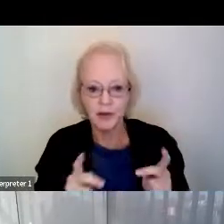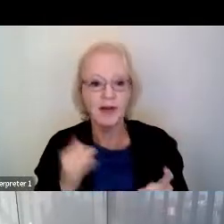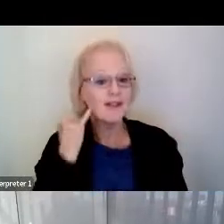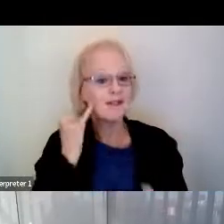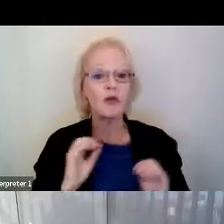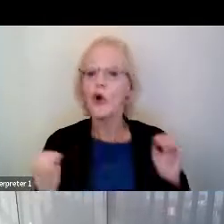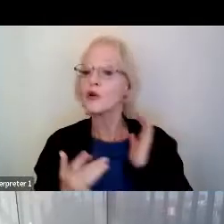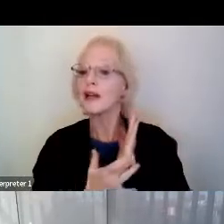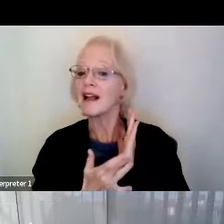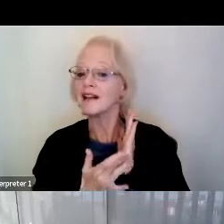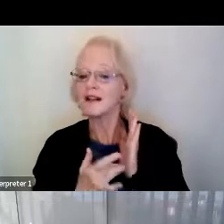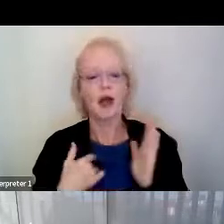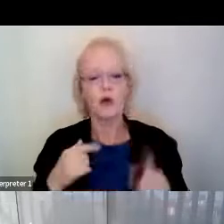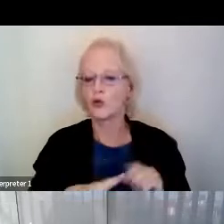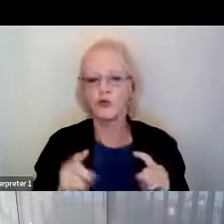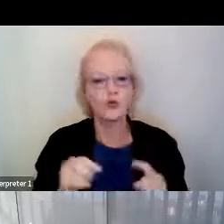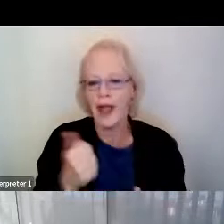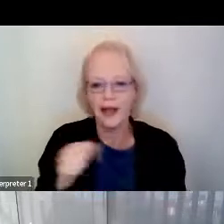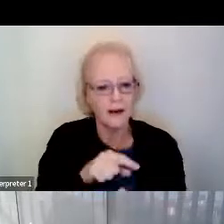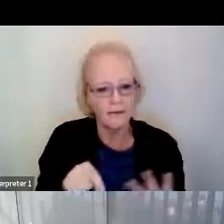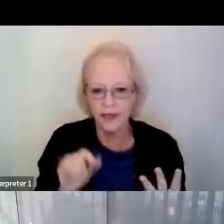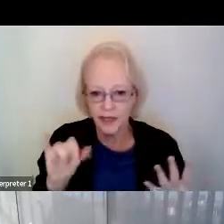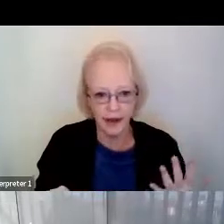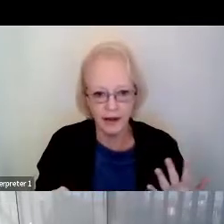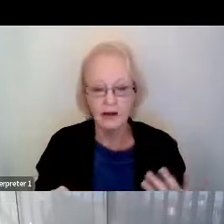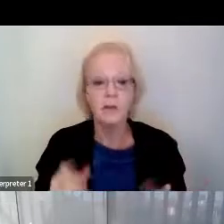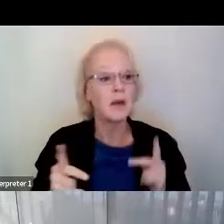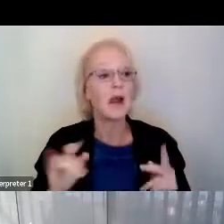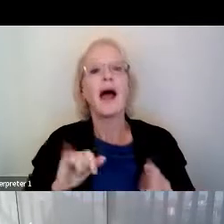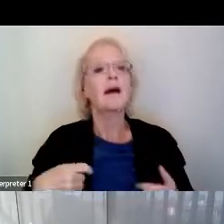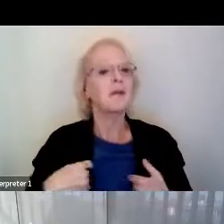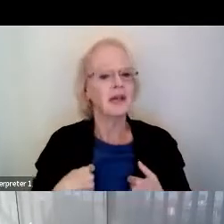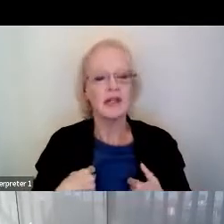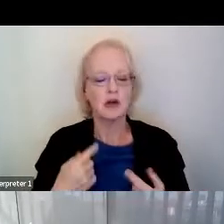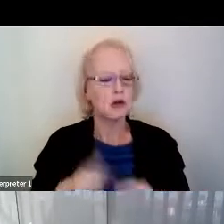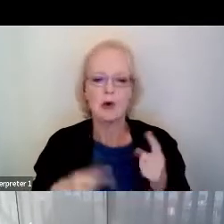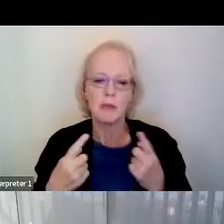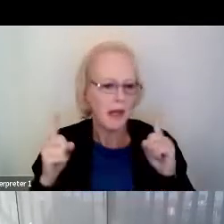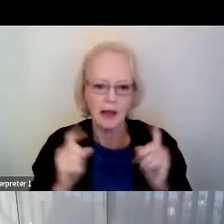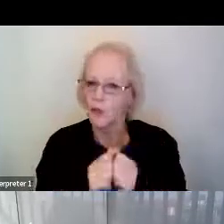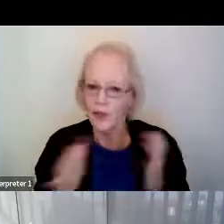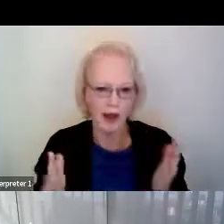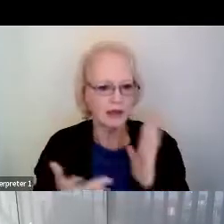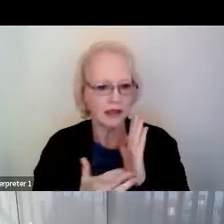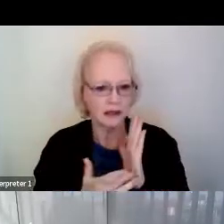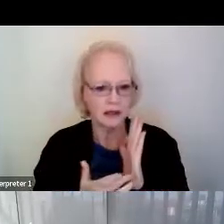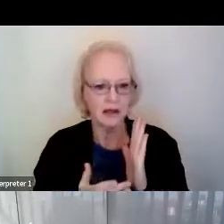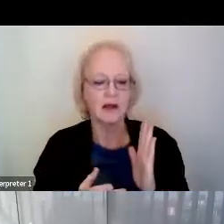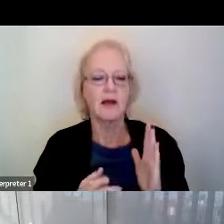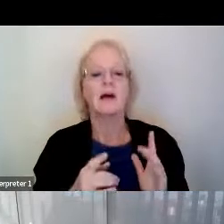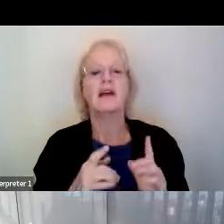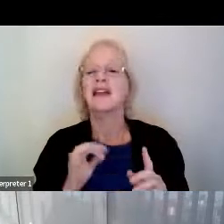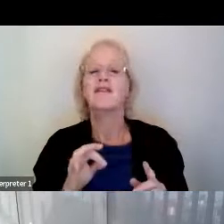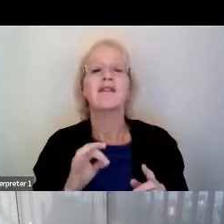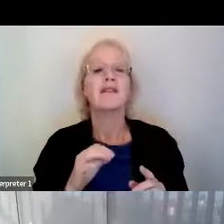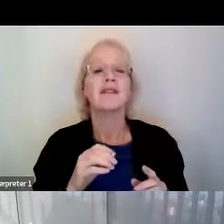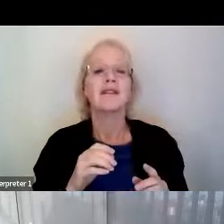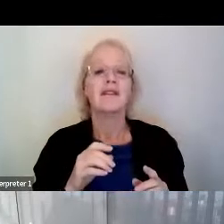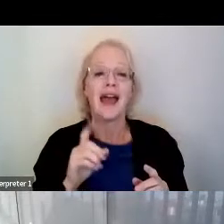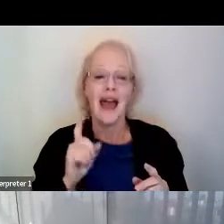I don't think. Individuals like me could make it in life without technology, but if they do, it would be hard as heck.